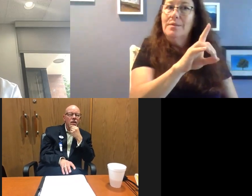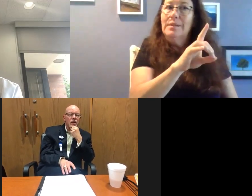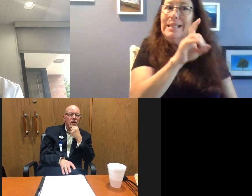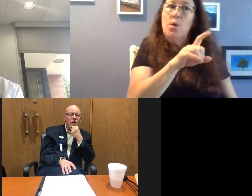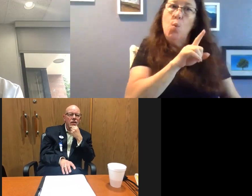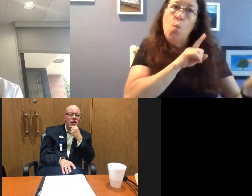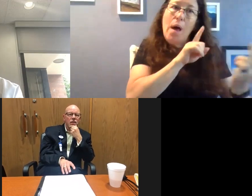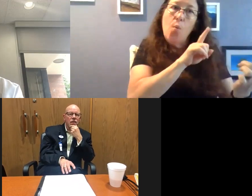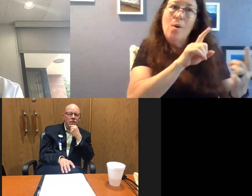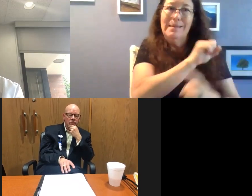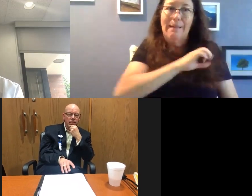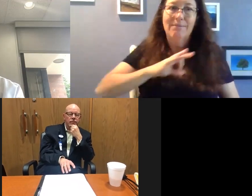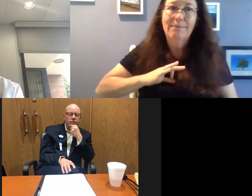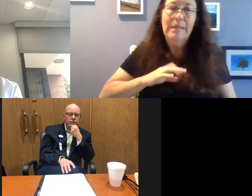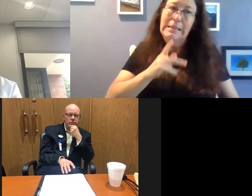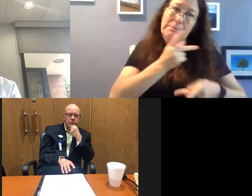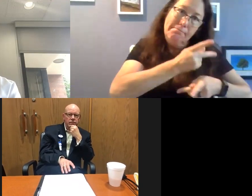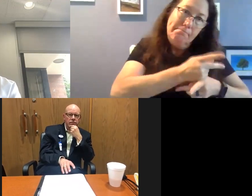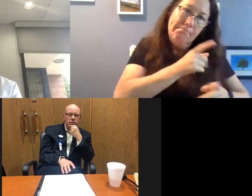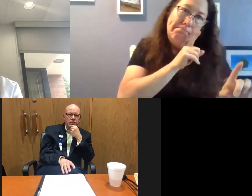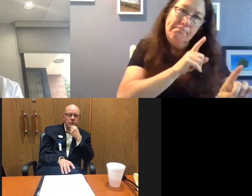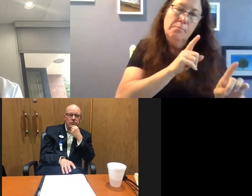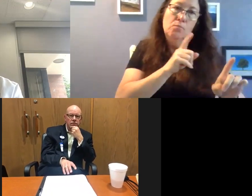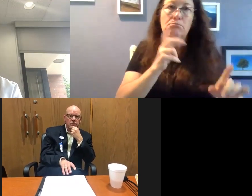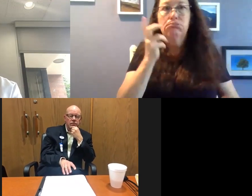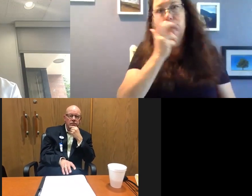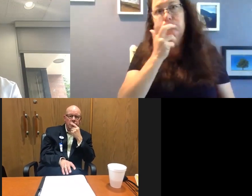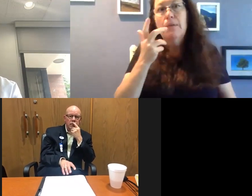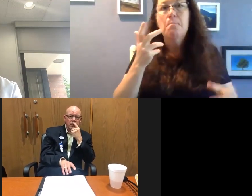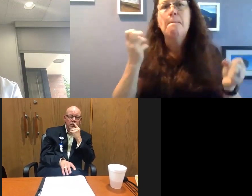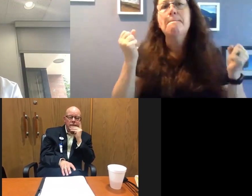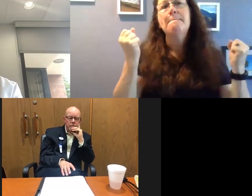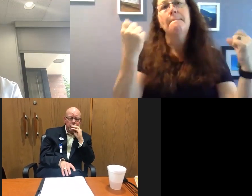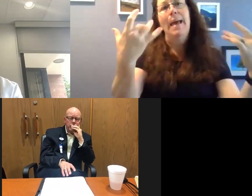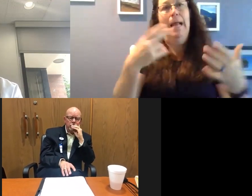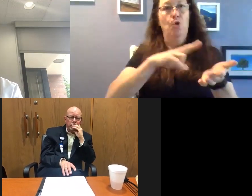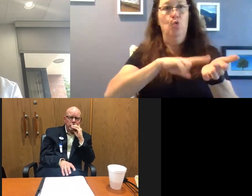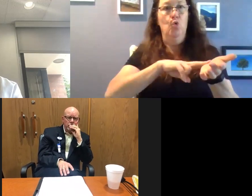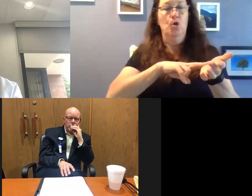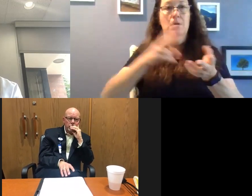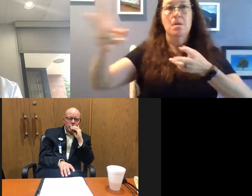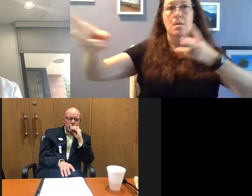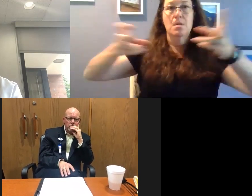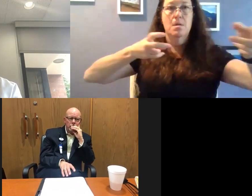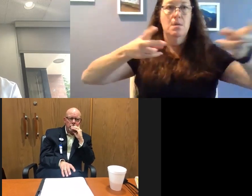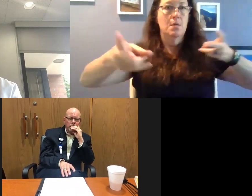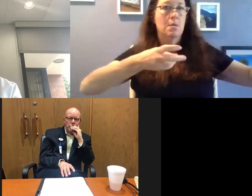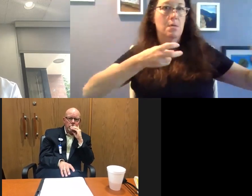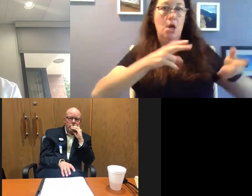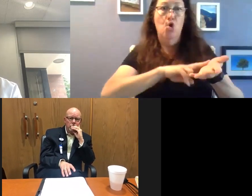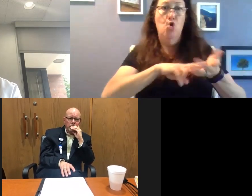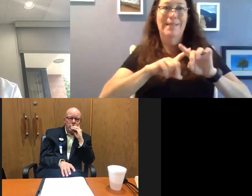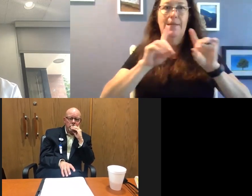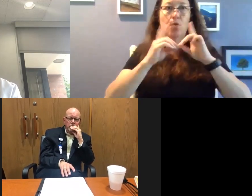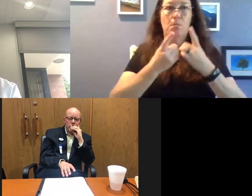one-on-one staffing, which requires a tremendous amount of nursing. So we're having to pull nurses from other areas